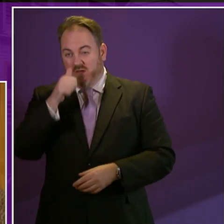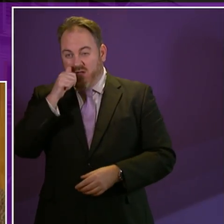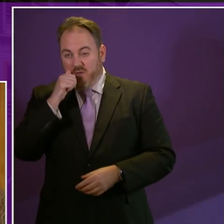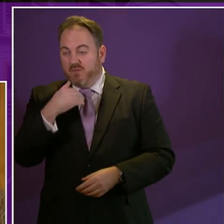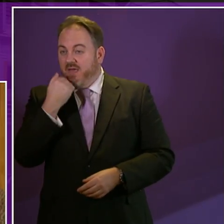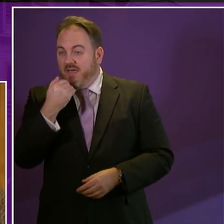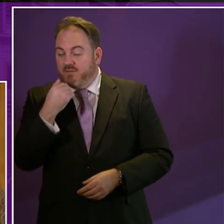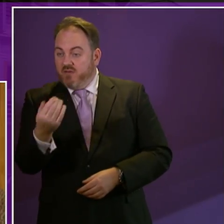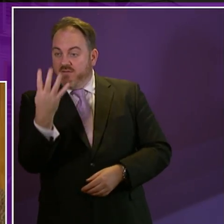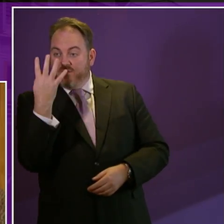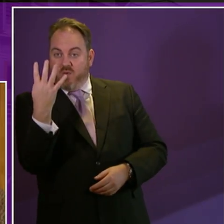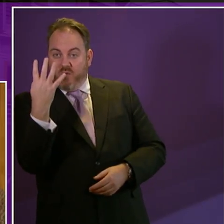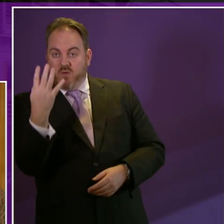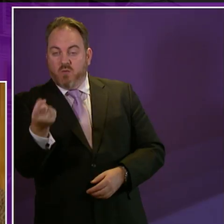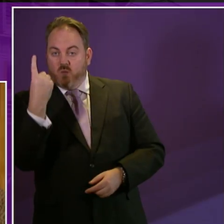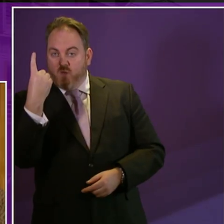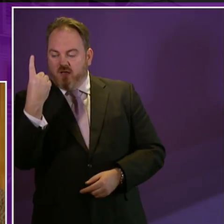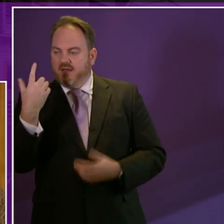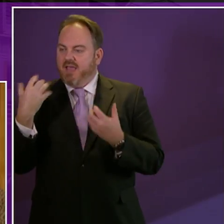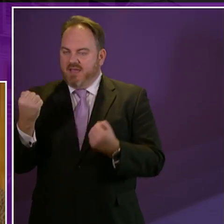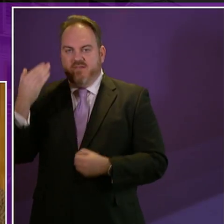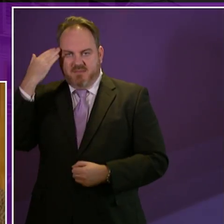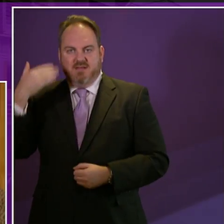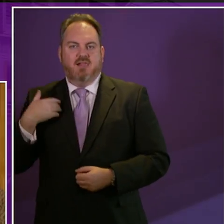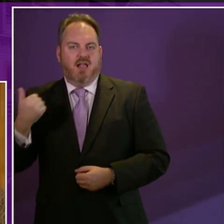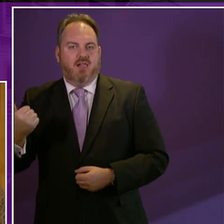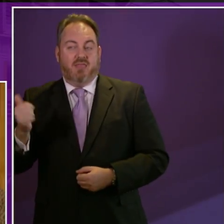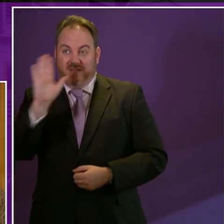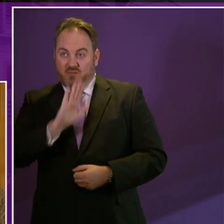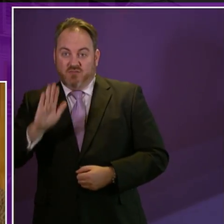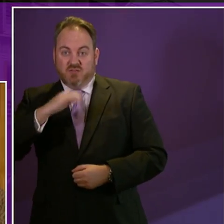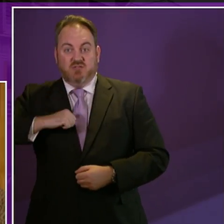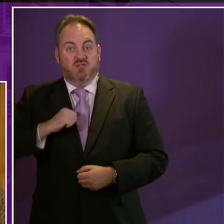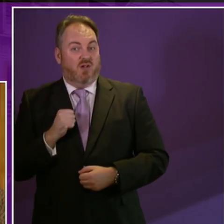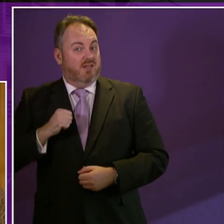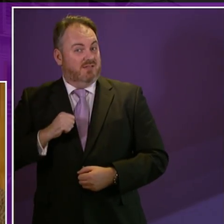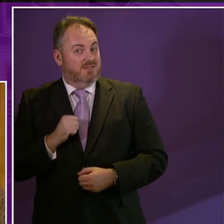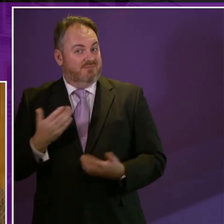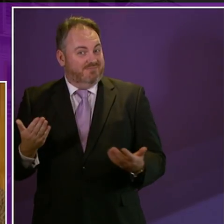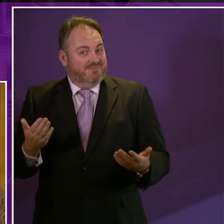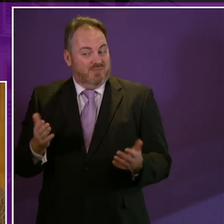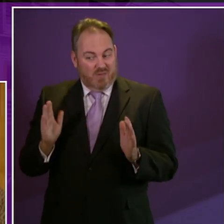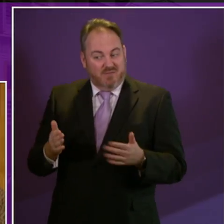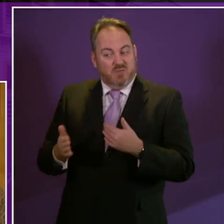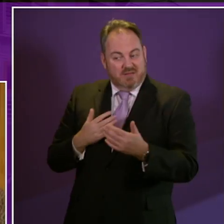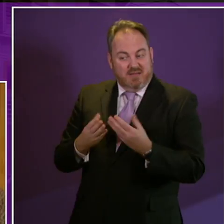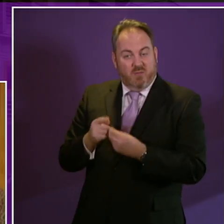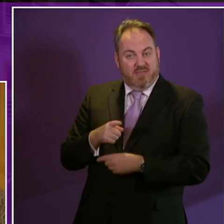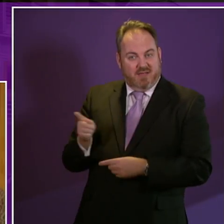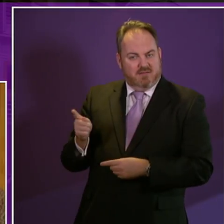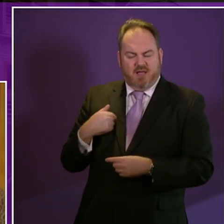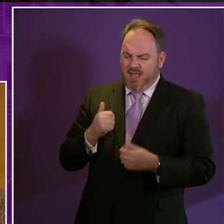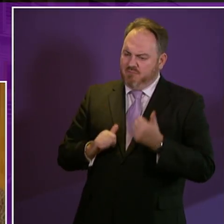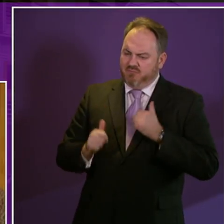Scots experienced mental health issues Miles Briggs is right to point out the need to tackle the issue and I am proud that we have